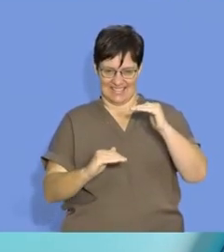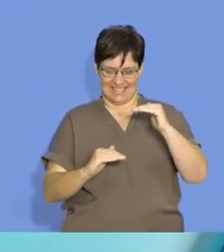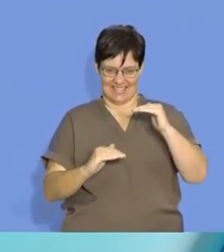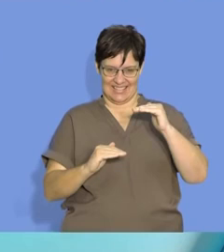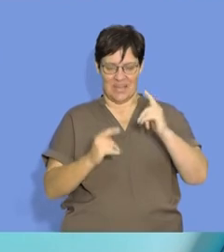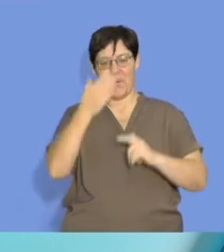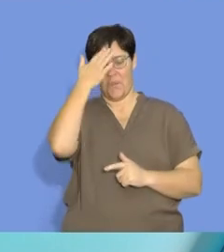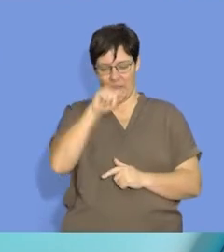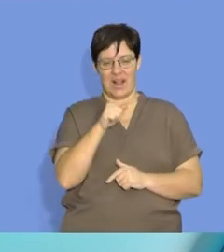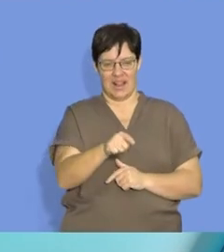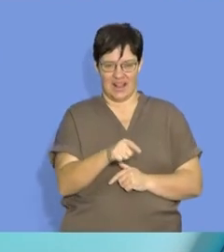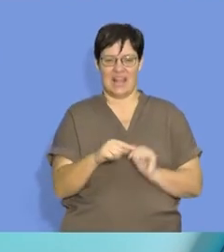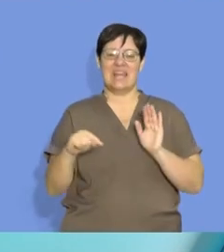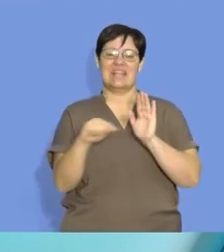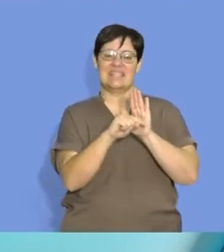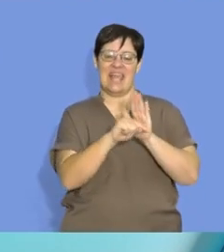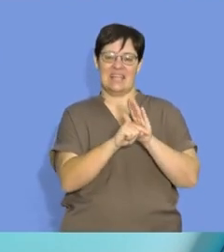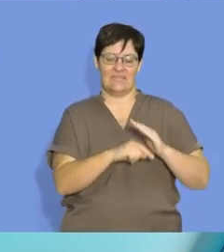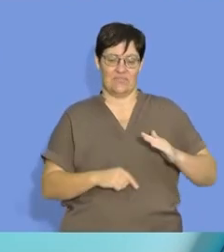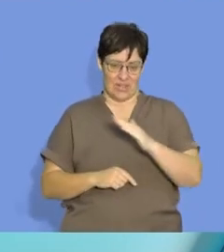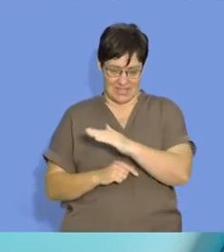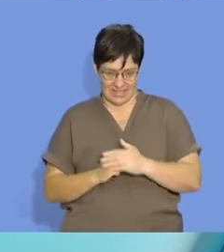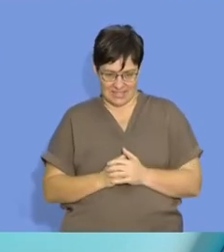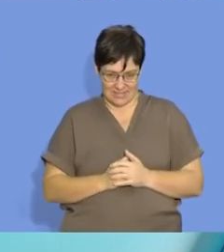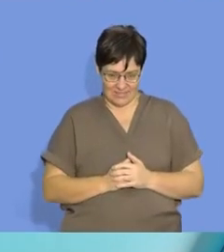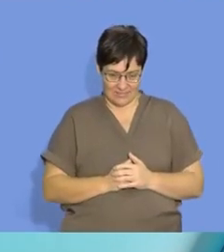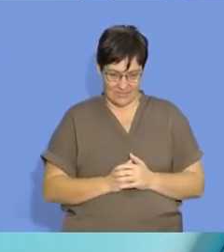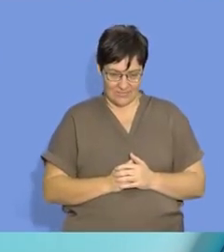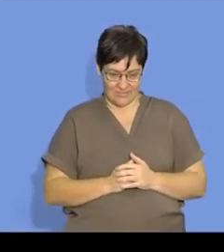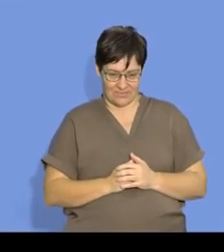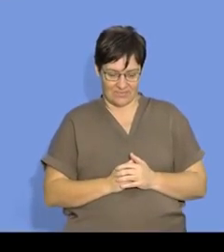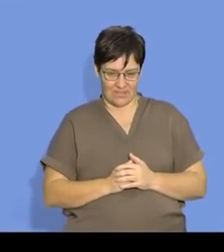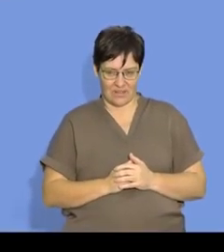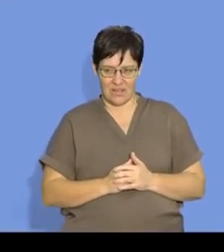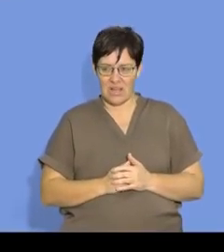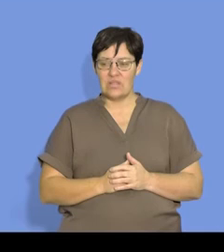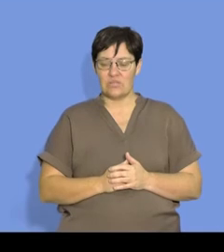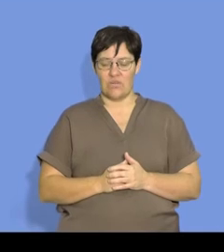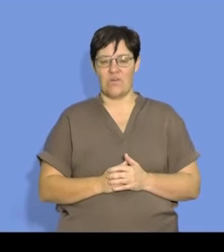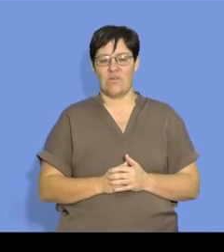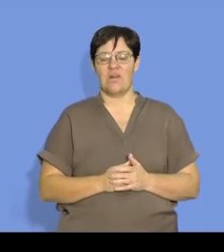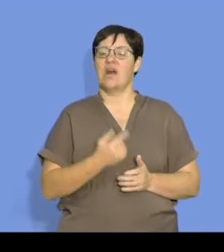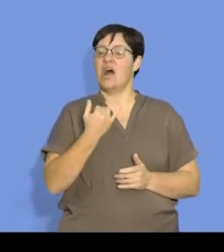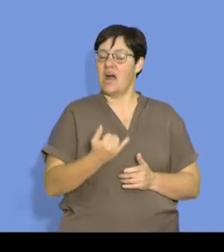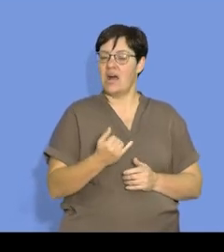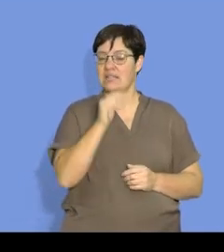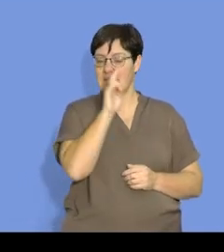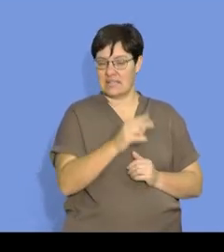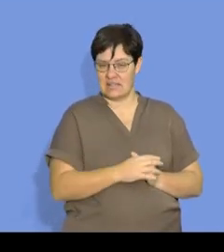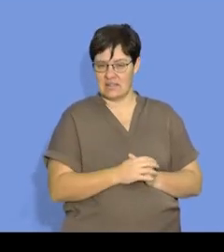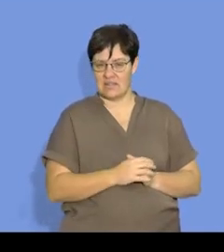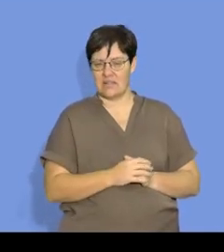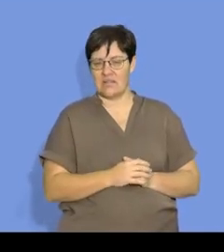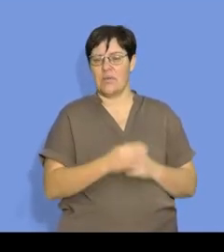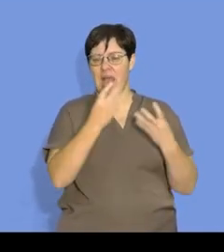know that it's a negative gradient that we will have there. Back to the graph, we will see we obviously have